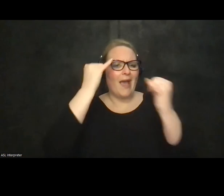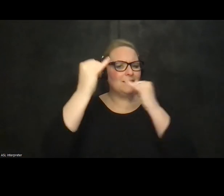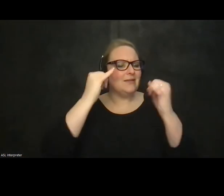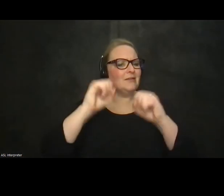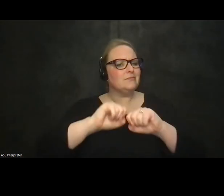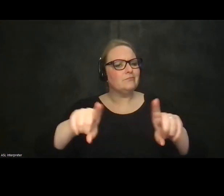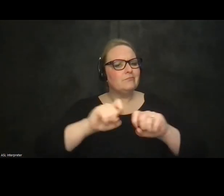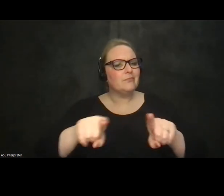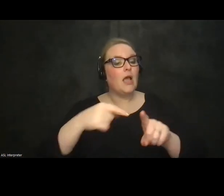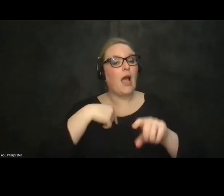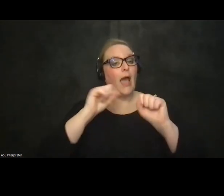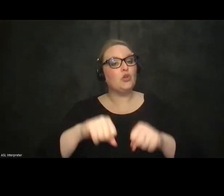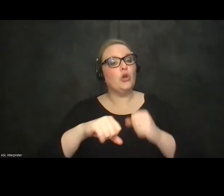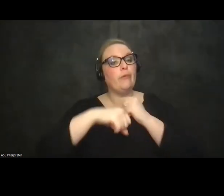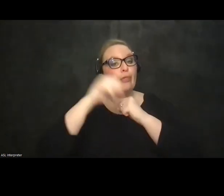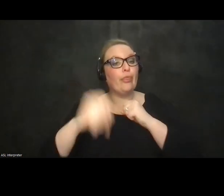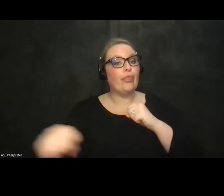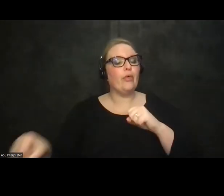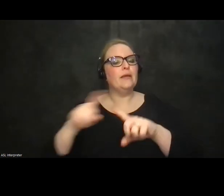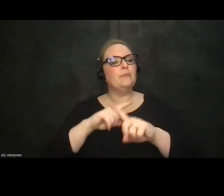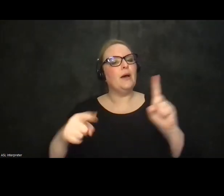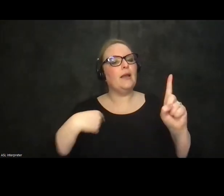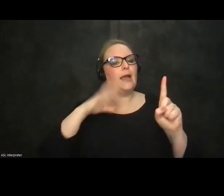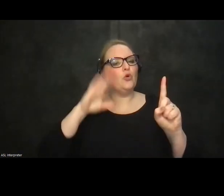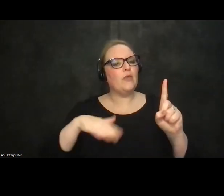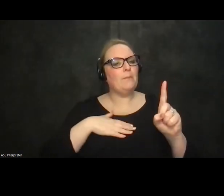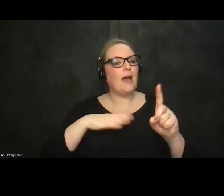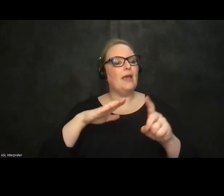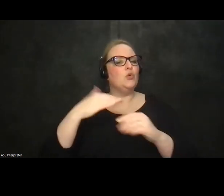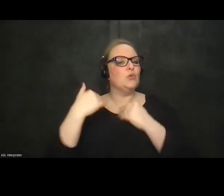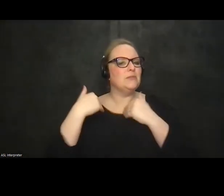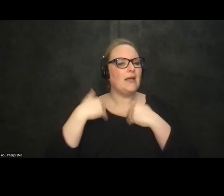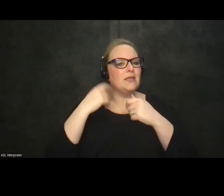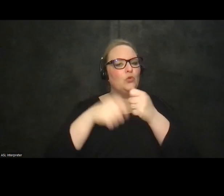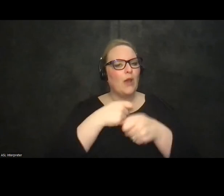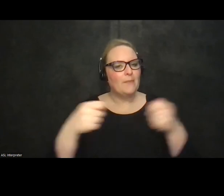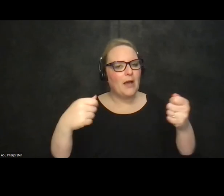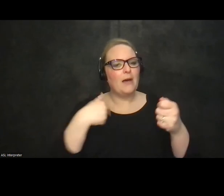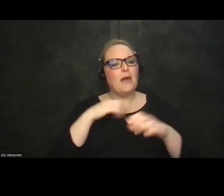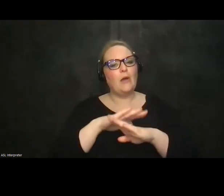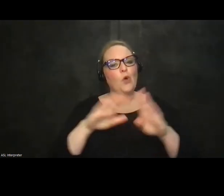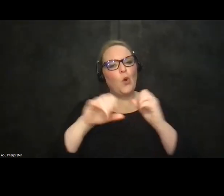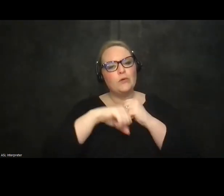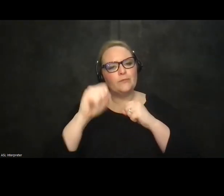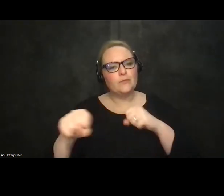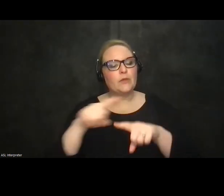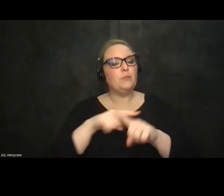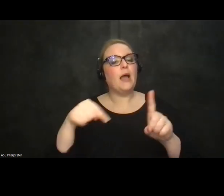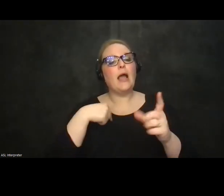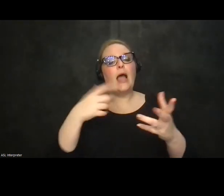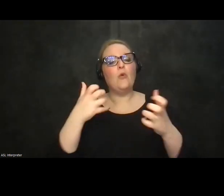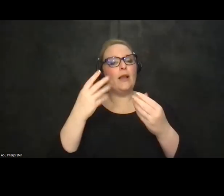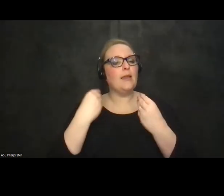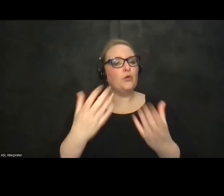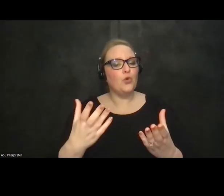could talk for quite a while if you'd let me but i know that my job here is to wrap things up so i'm not going to uh i just want to say that